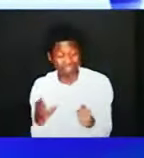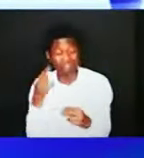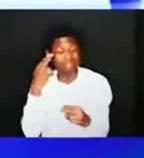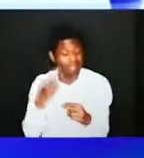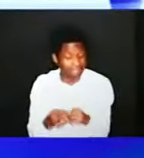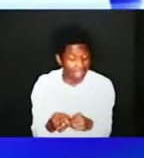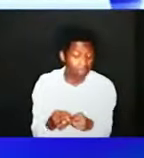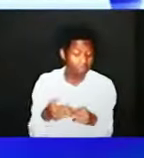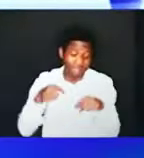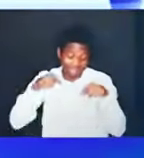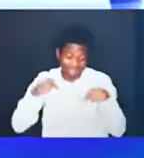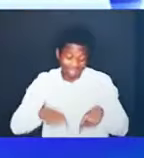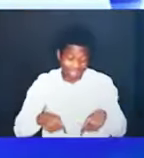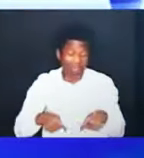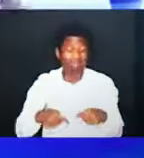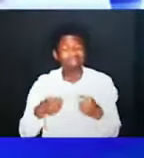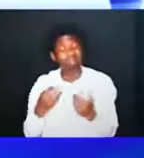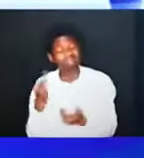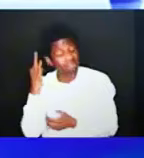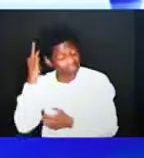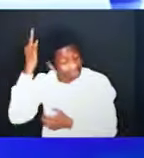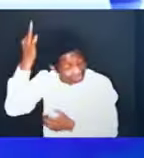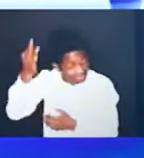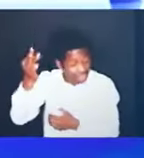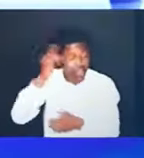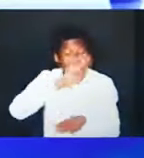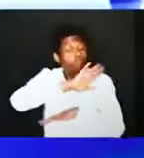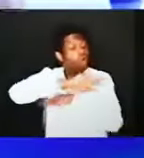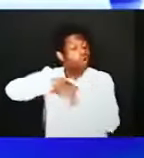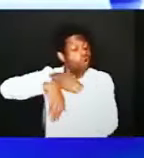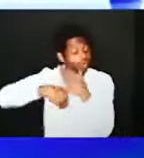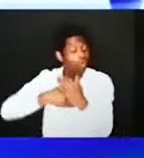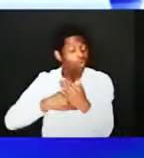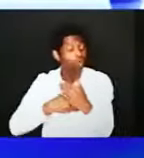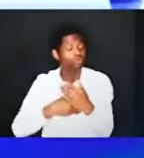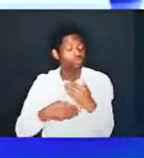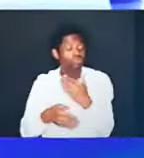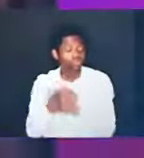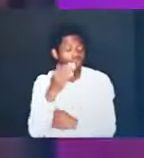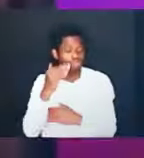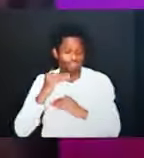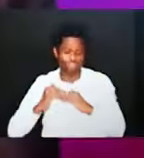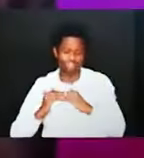only in this present age but also the one to come